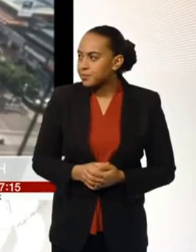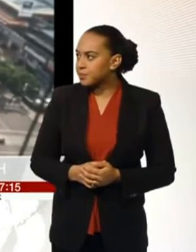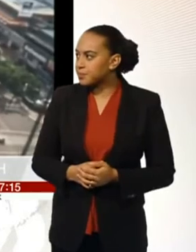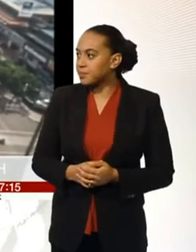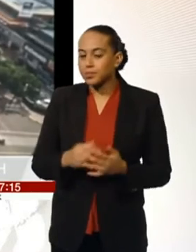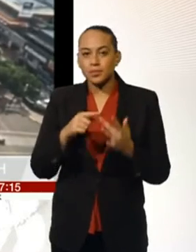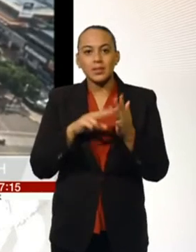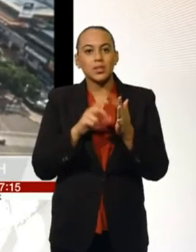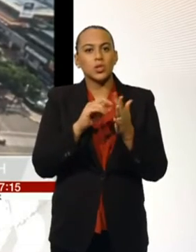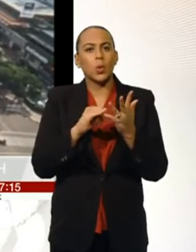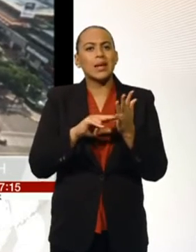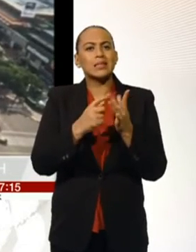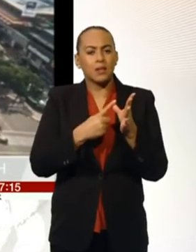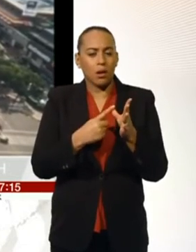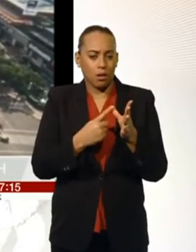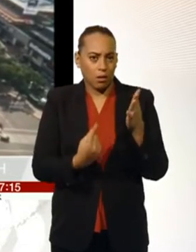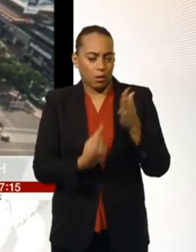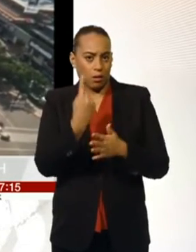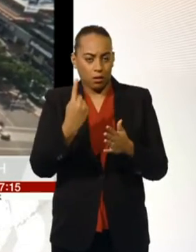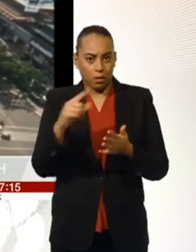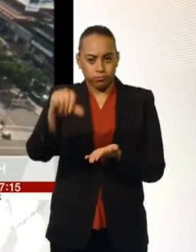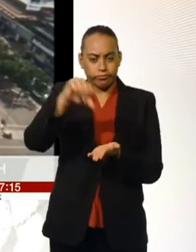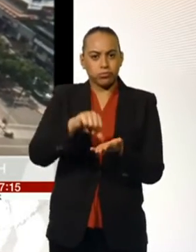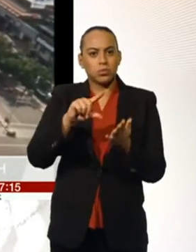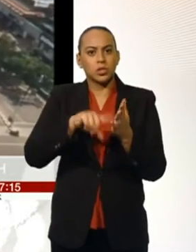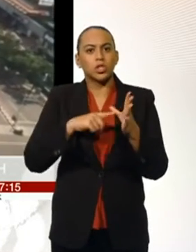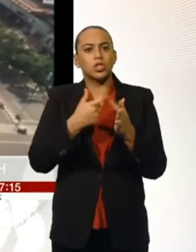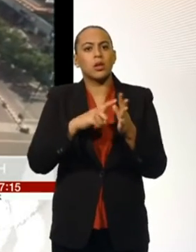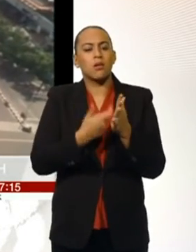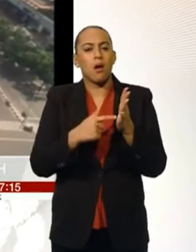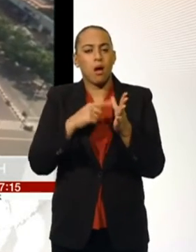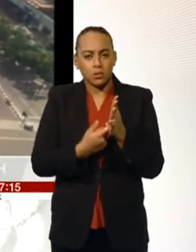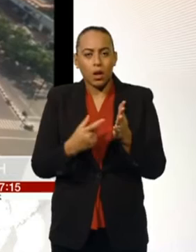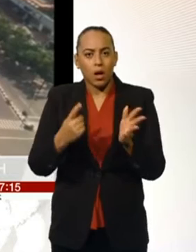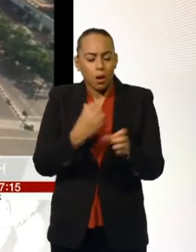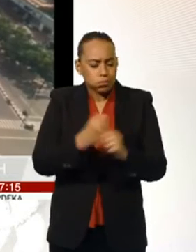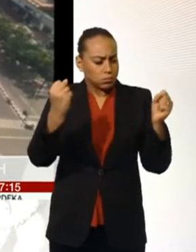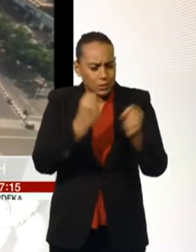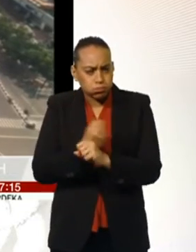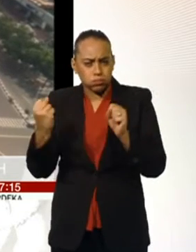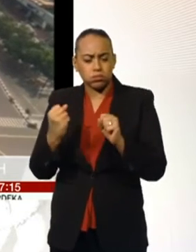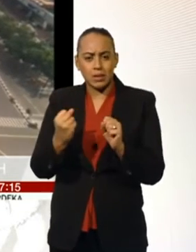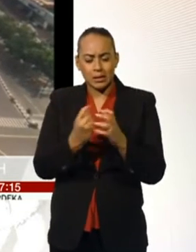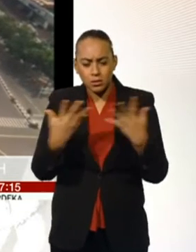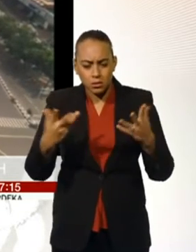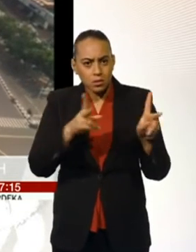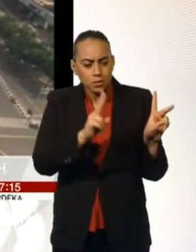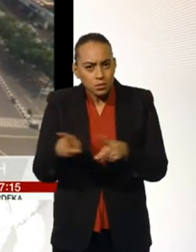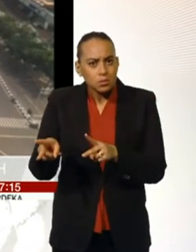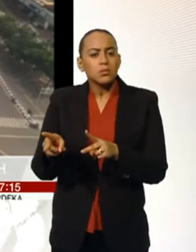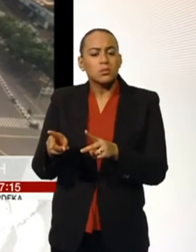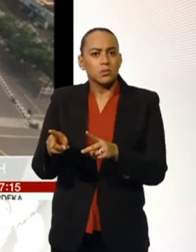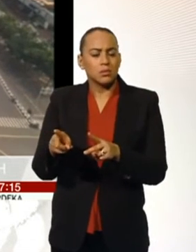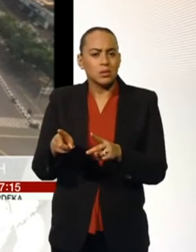series of large explosions have left at least seven people dead in the Indonesian capital, Jakarta, including four attackers. The country's